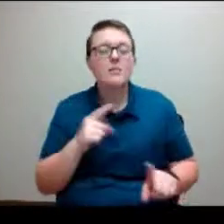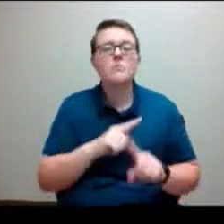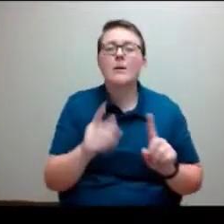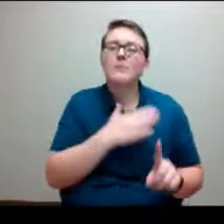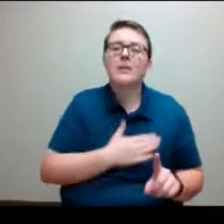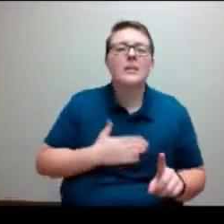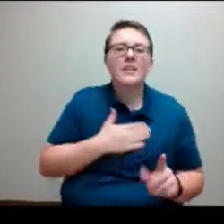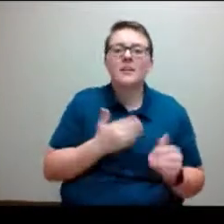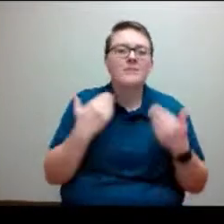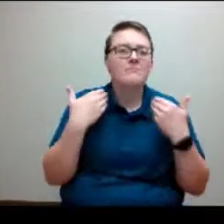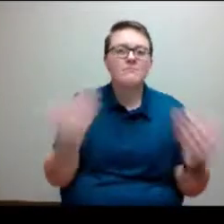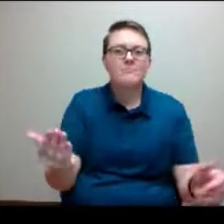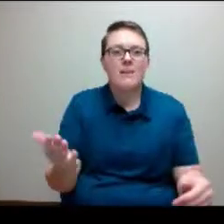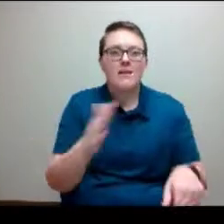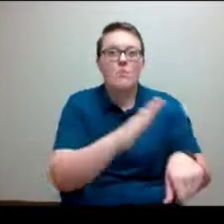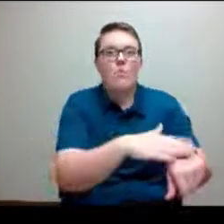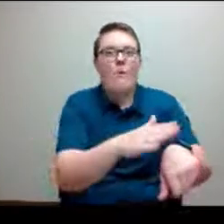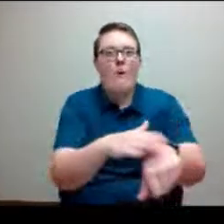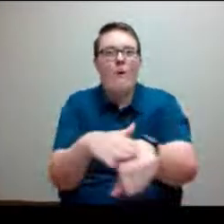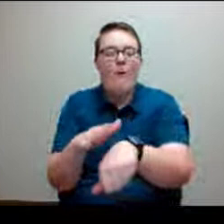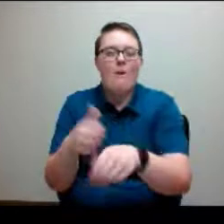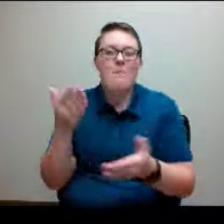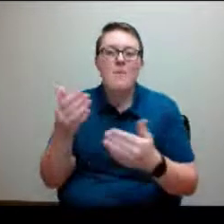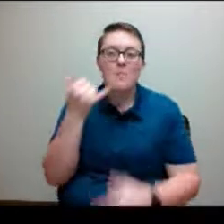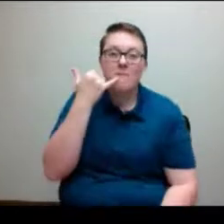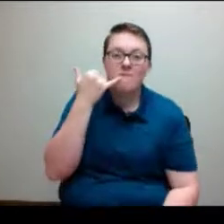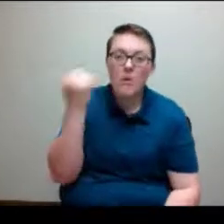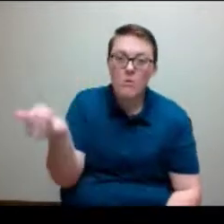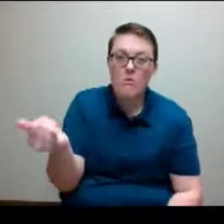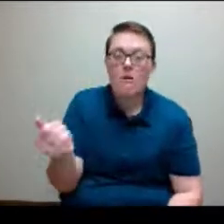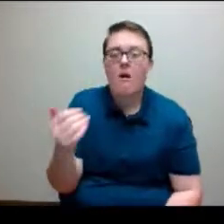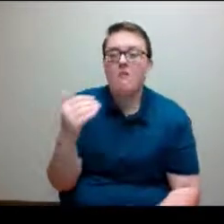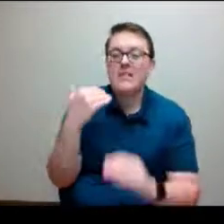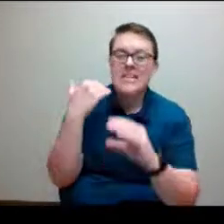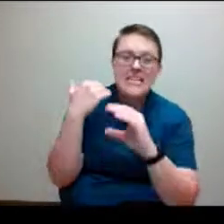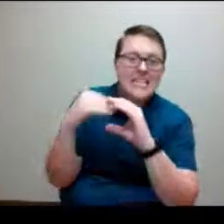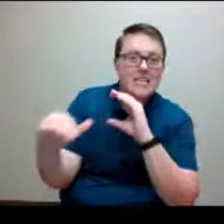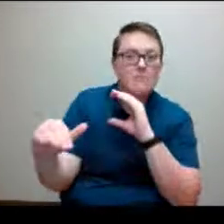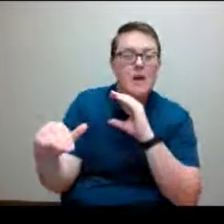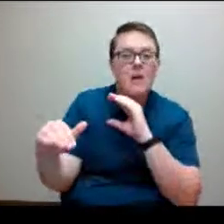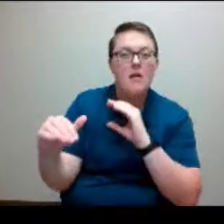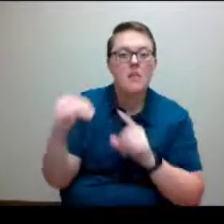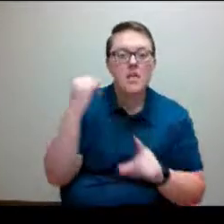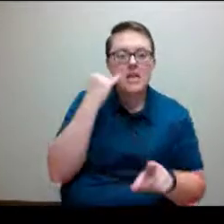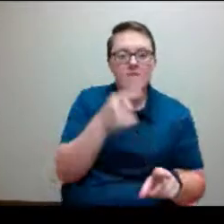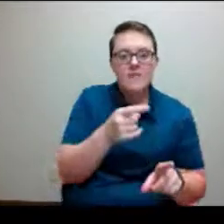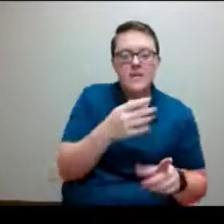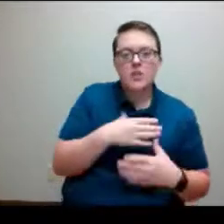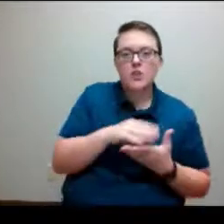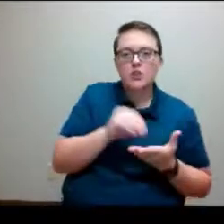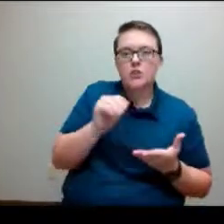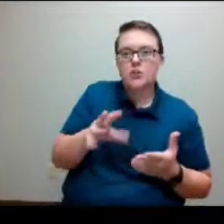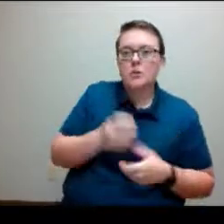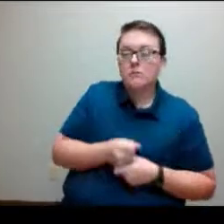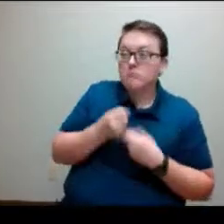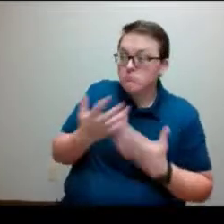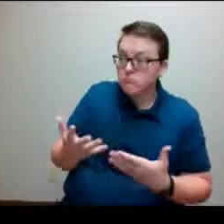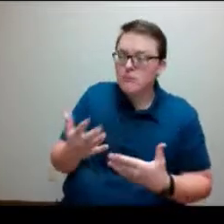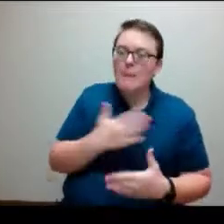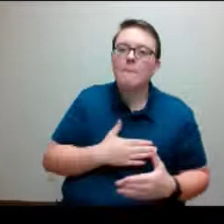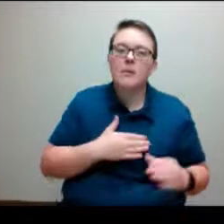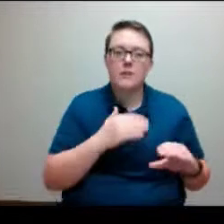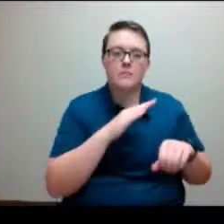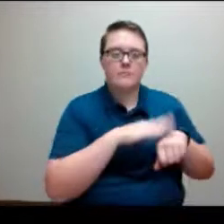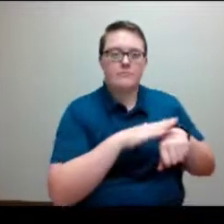give them just a heads up, whether that's a phone call or an email that you are going to submit the report, because it definitely adds to more of a warm